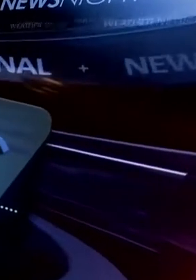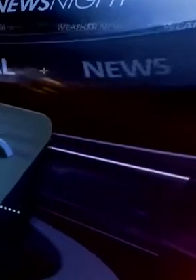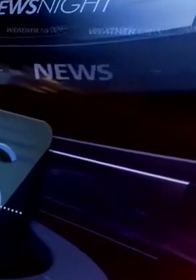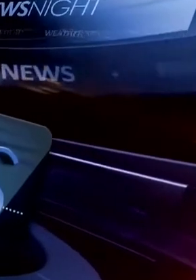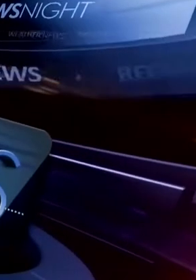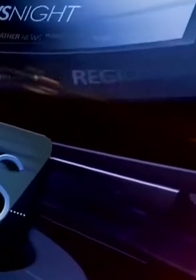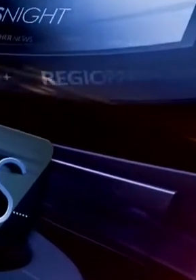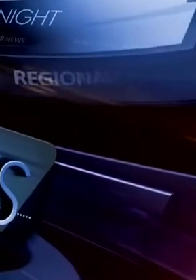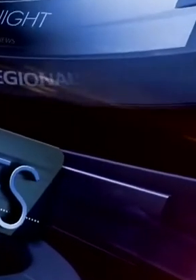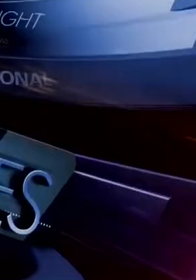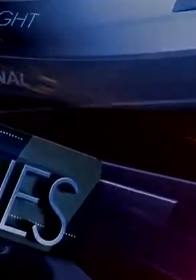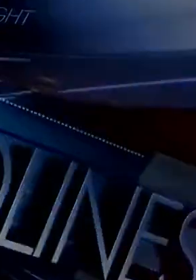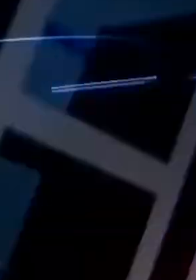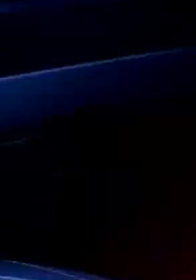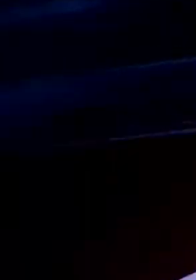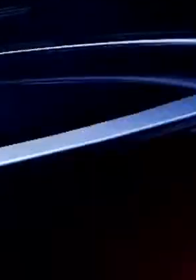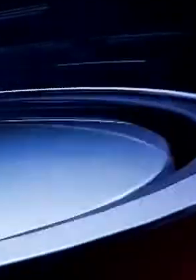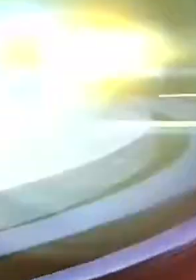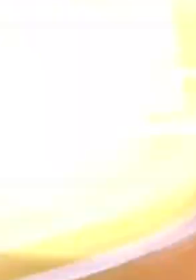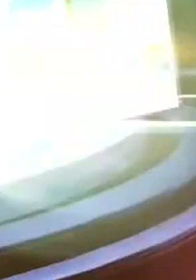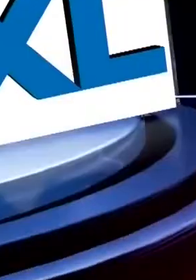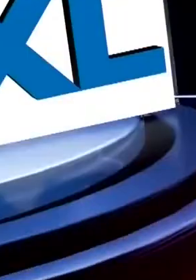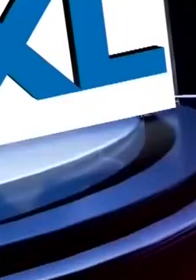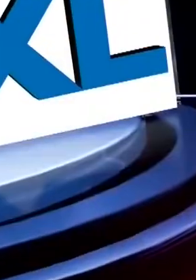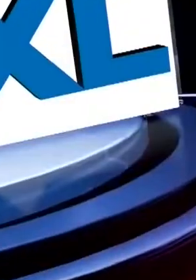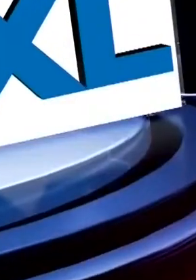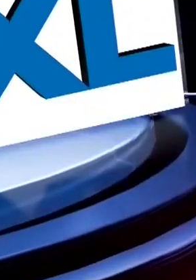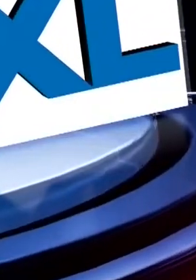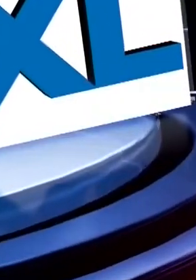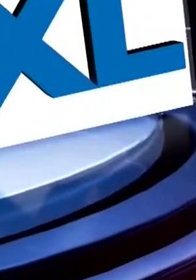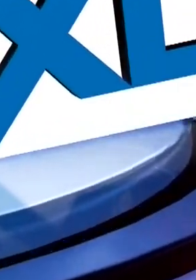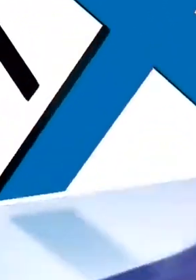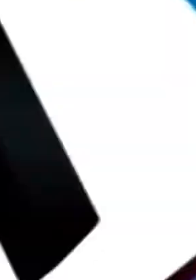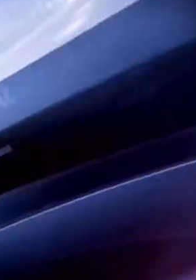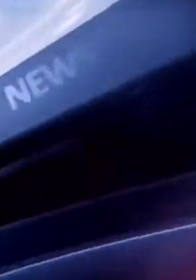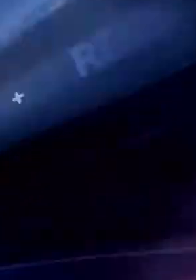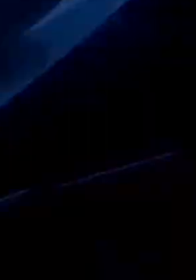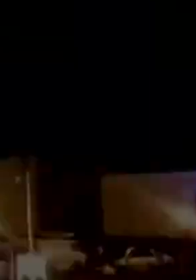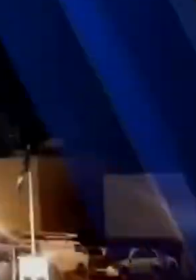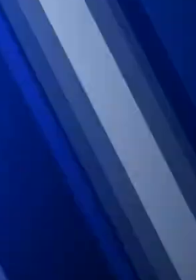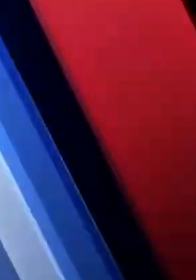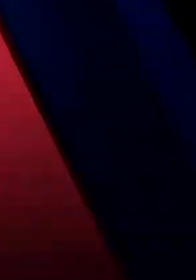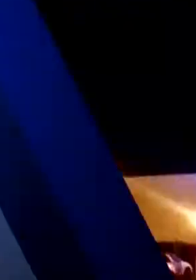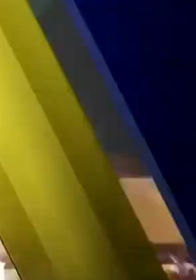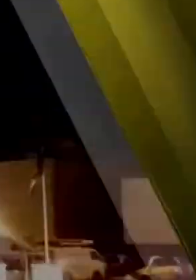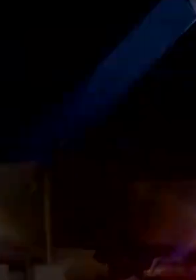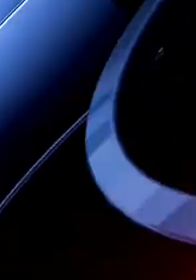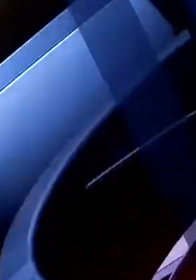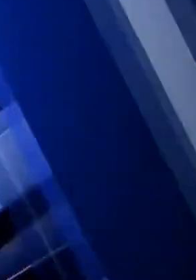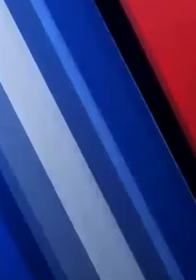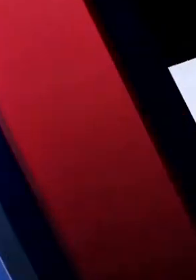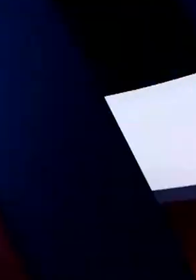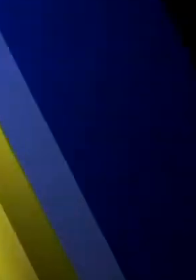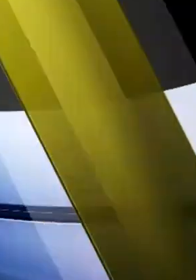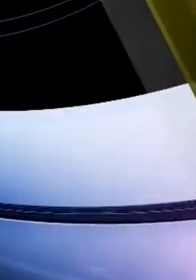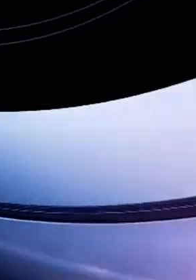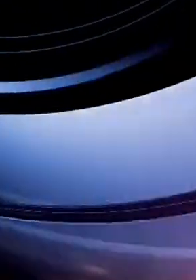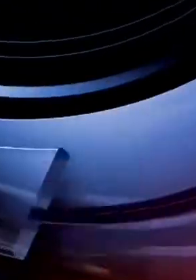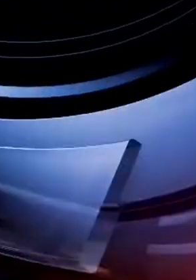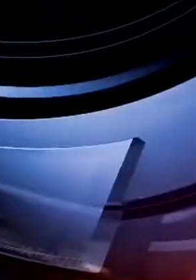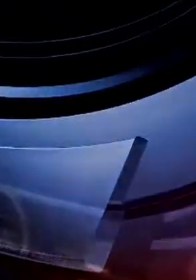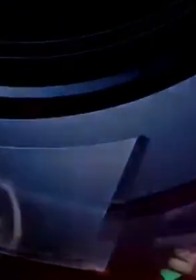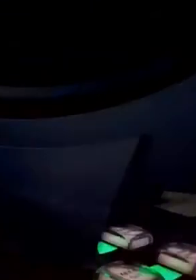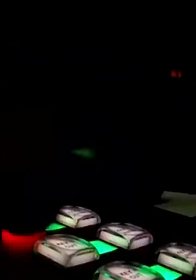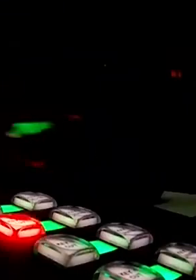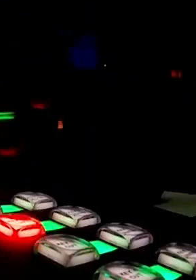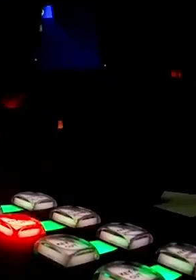Newsnight Headlines was brought to you compliments Omega XL broadcasting from